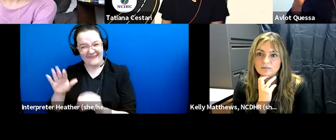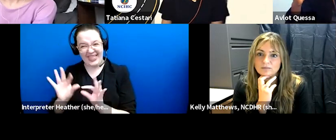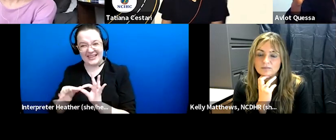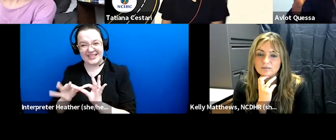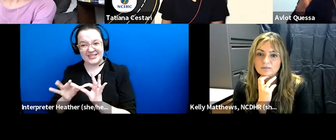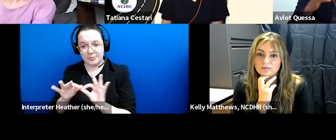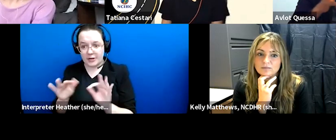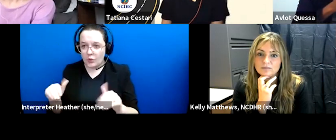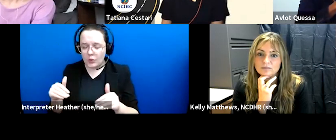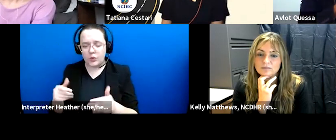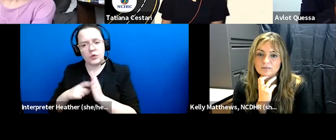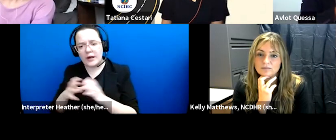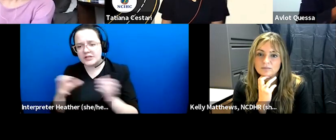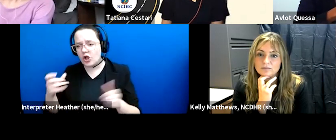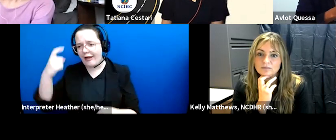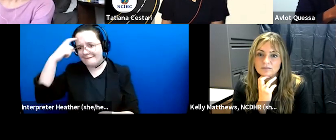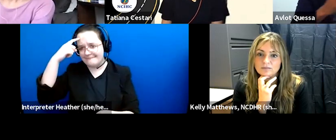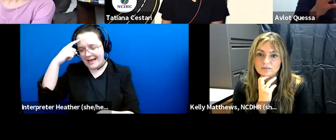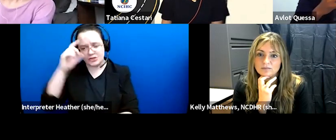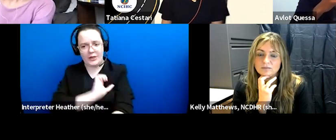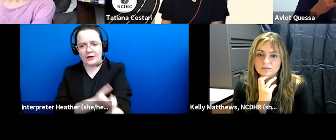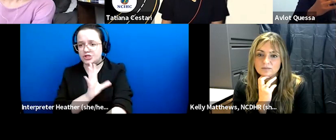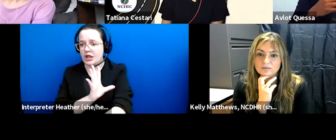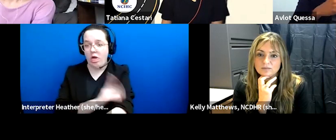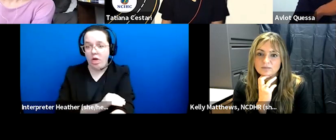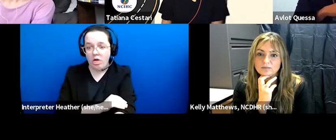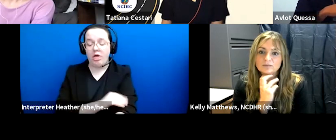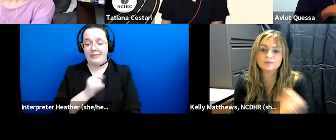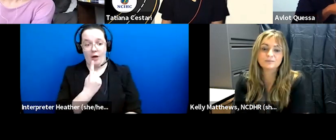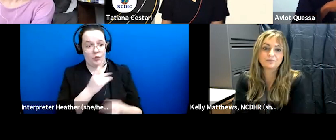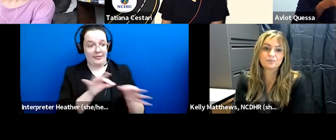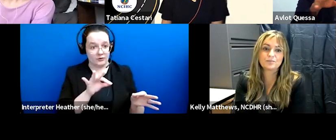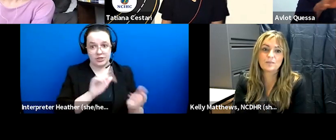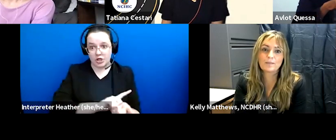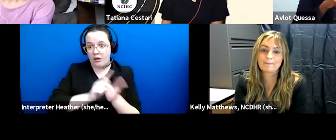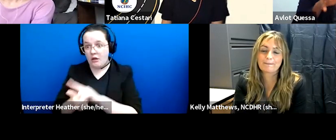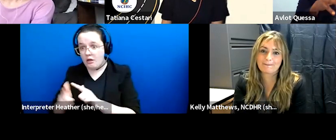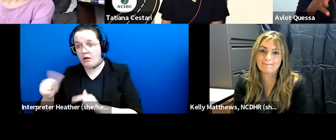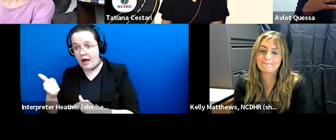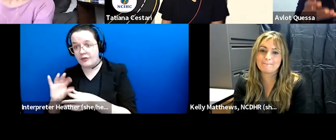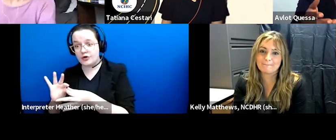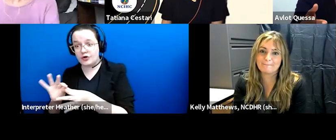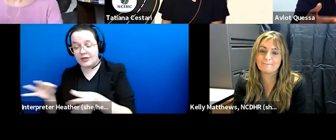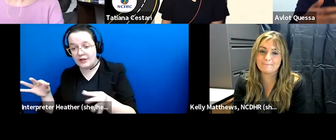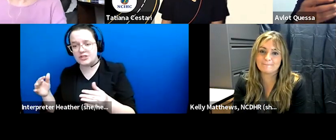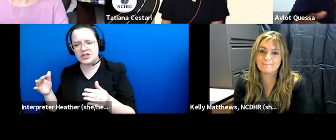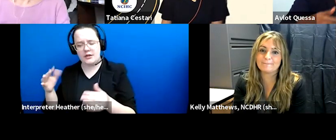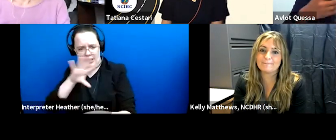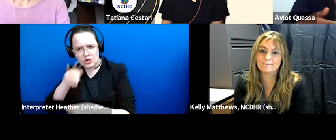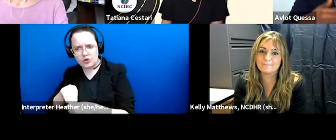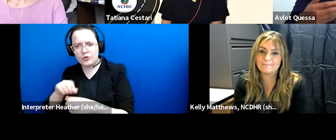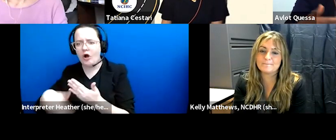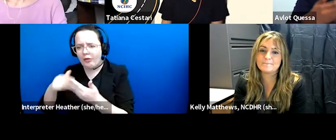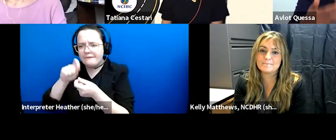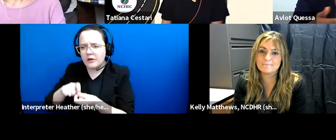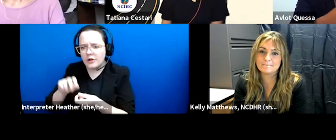mental energy that um you know that linguistic conversion from one language to another taking into account all the nuances so this is